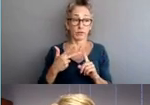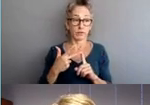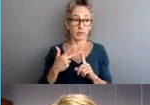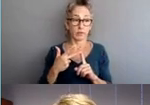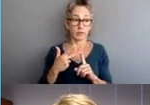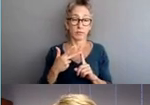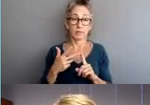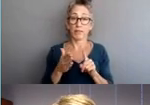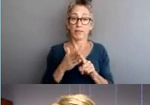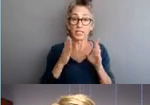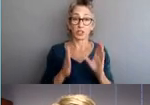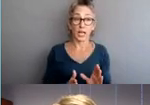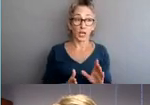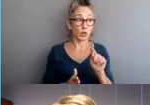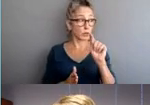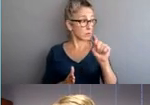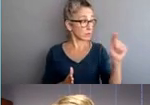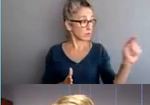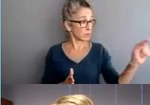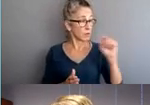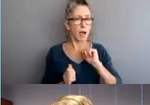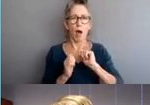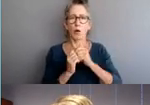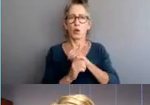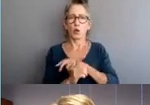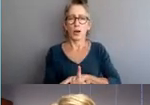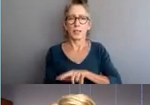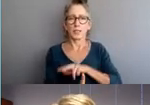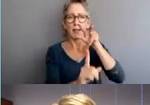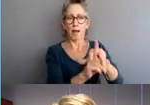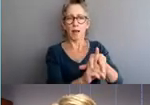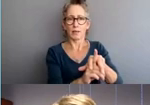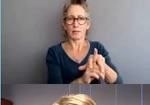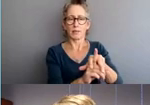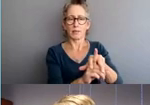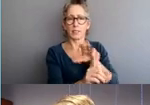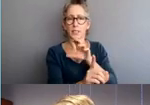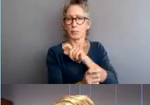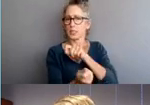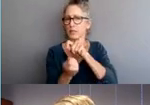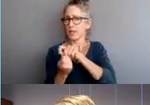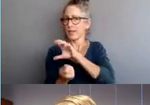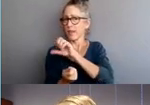assigned their cases and the beginning procedures for conducting an investigation.